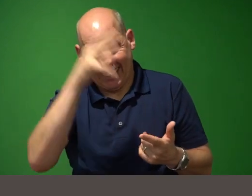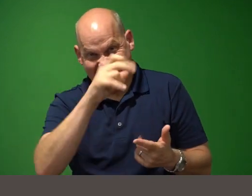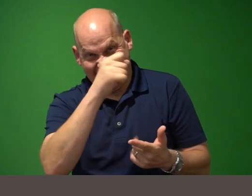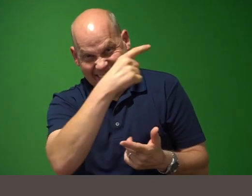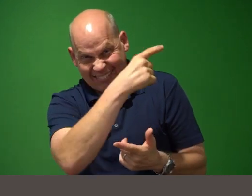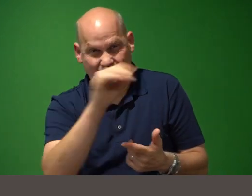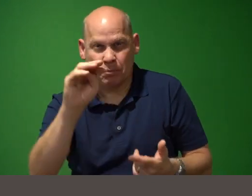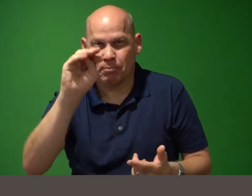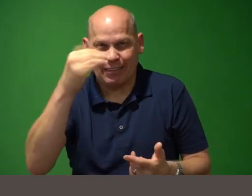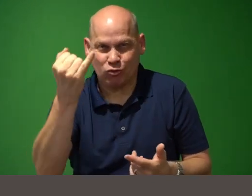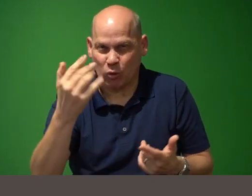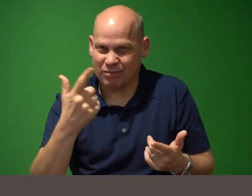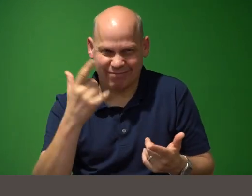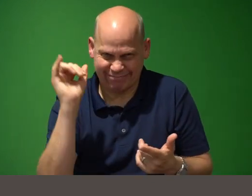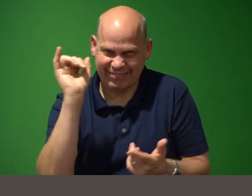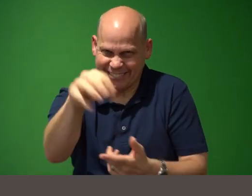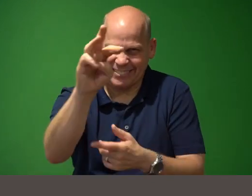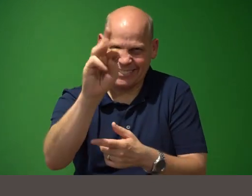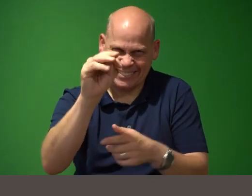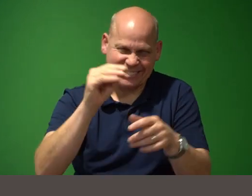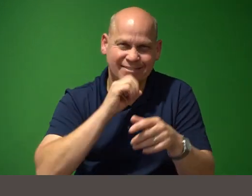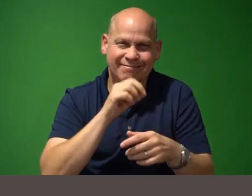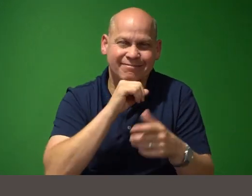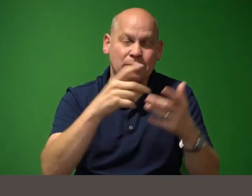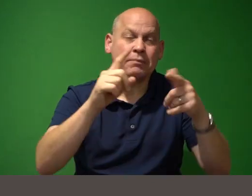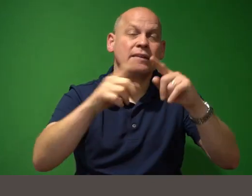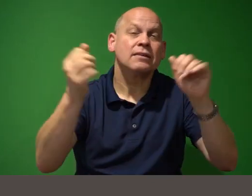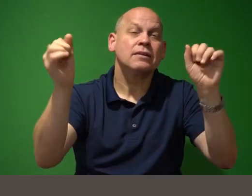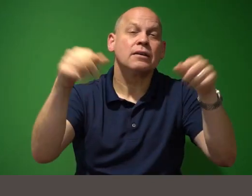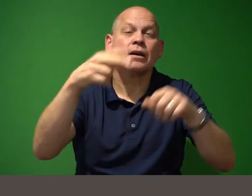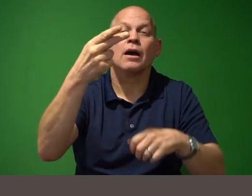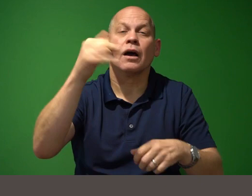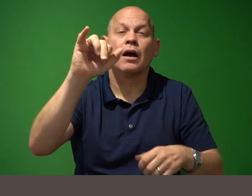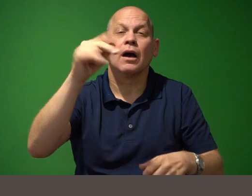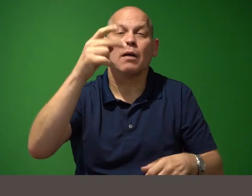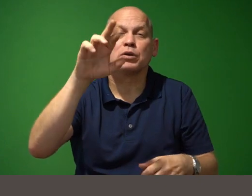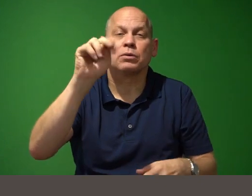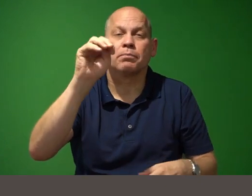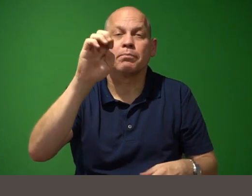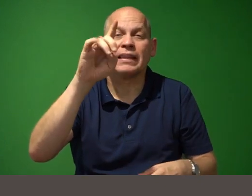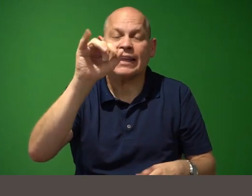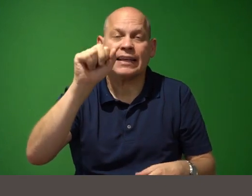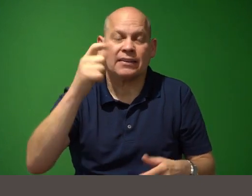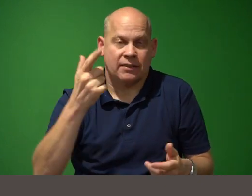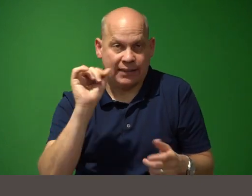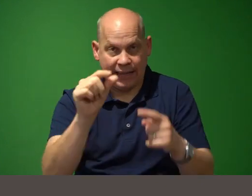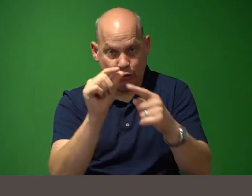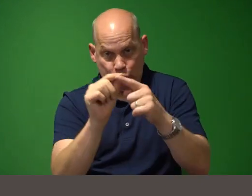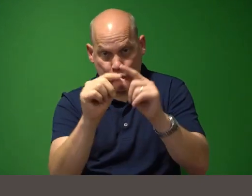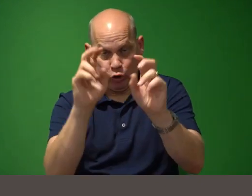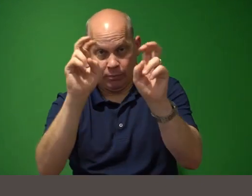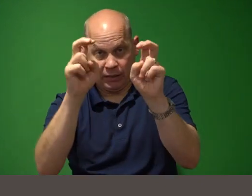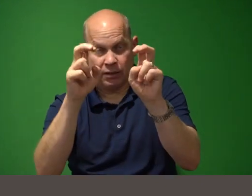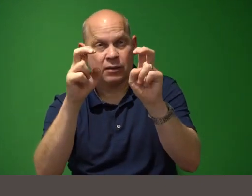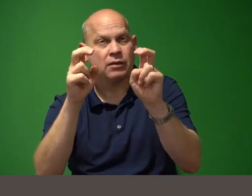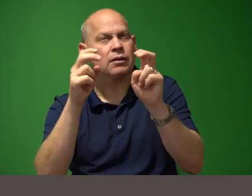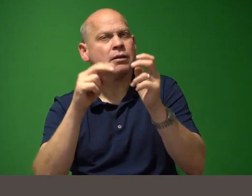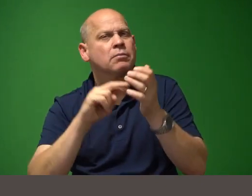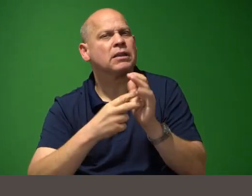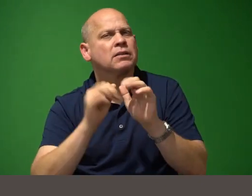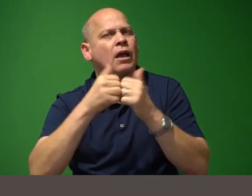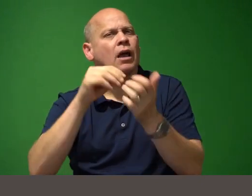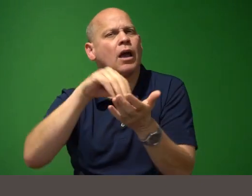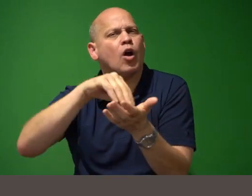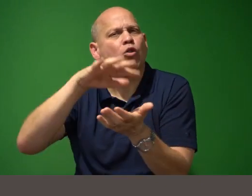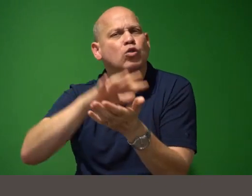wow but yes hypermedia the term was coined to represent the way that documents would link to each other and